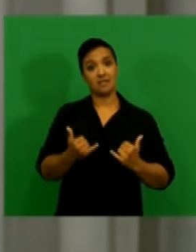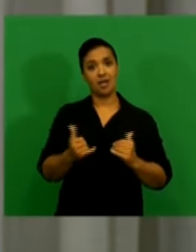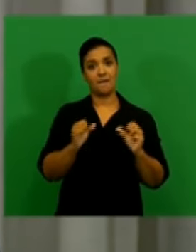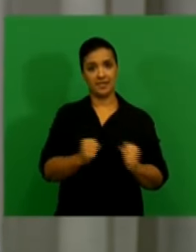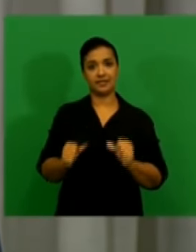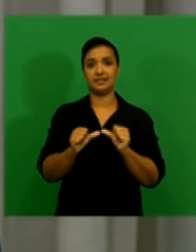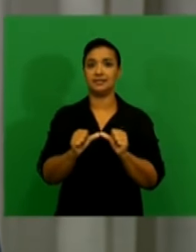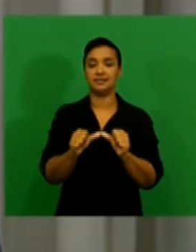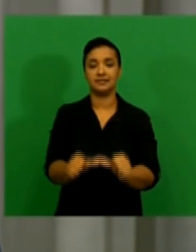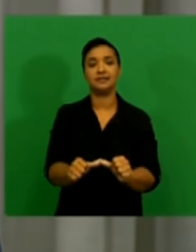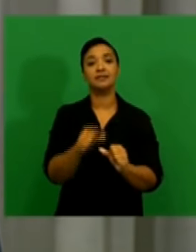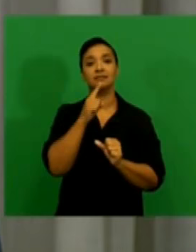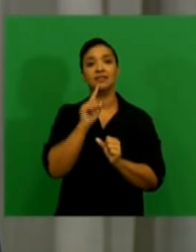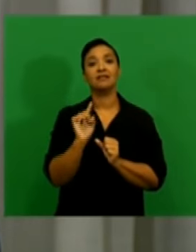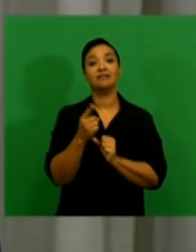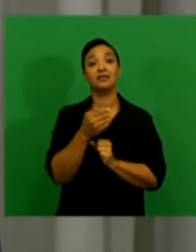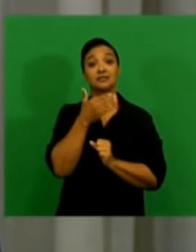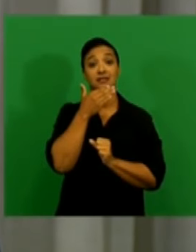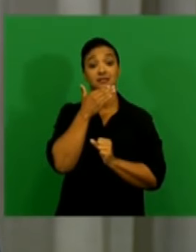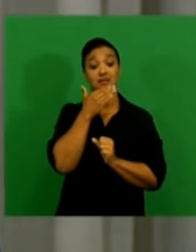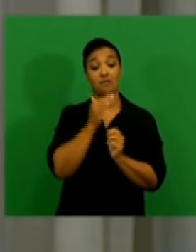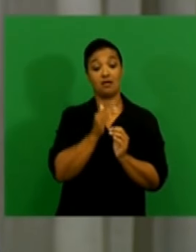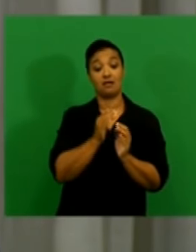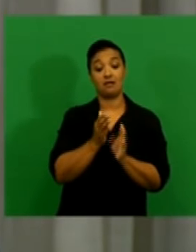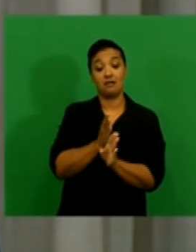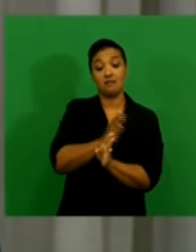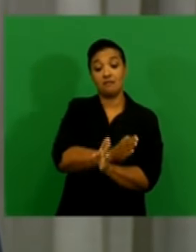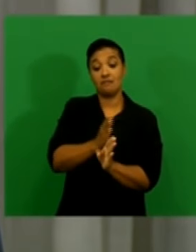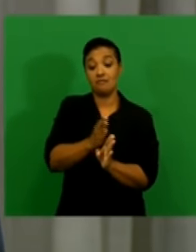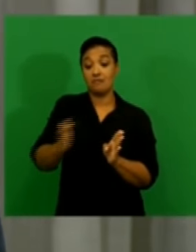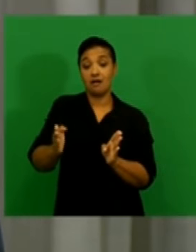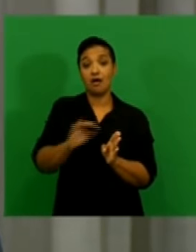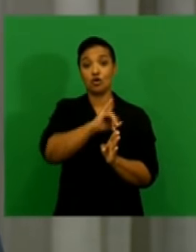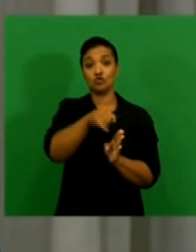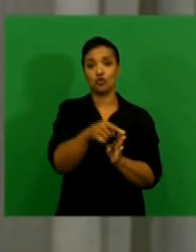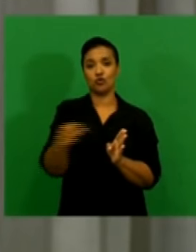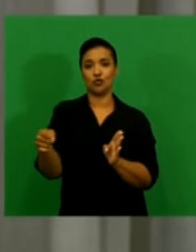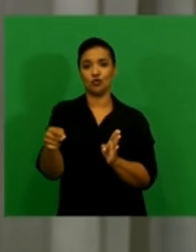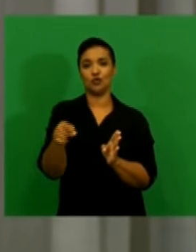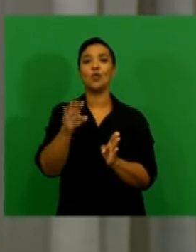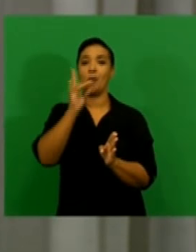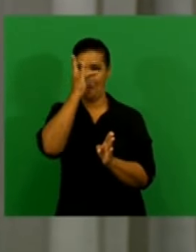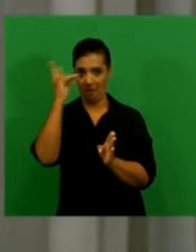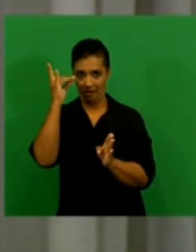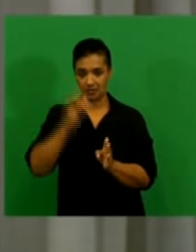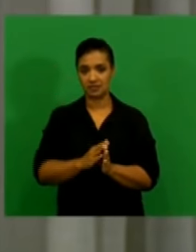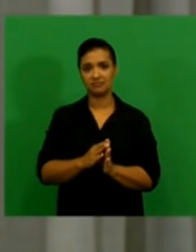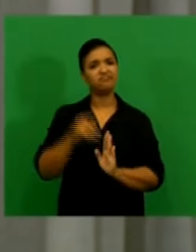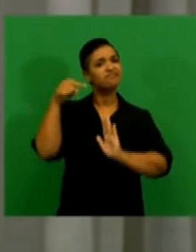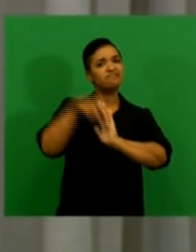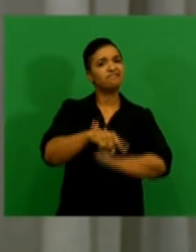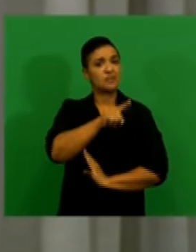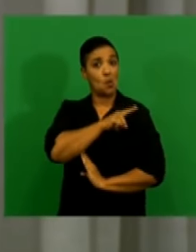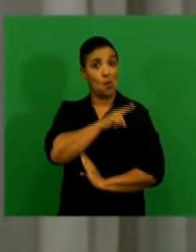persist in the first quarter of 2017. This deterioration is mainly due to changed